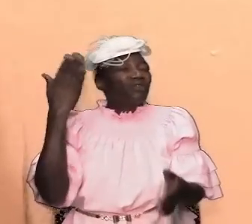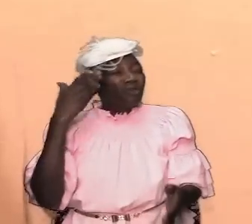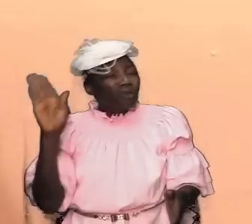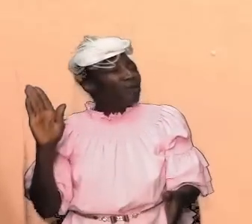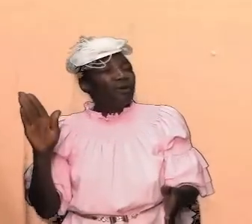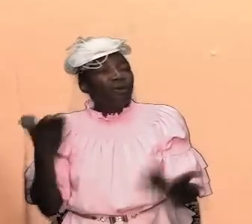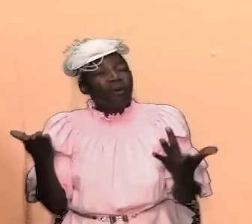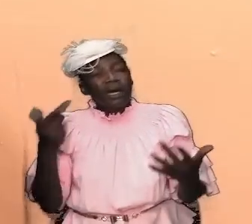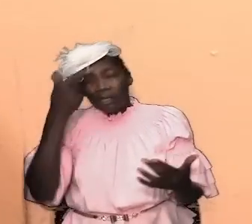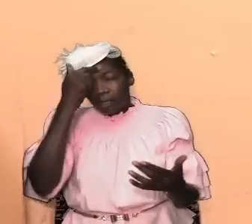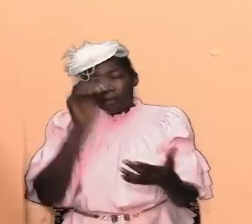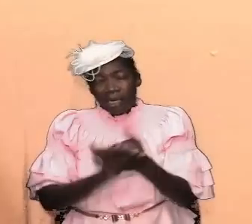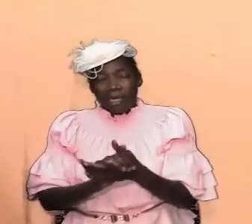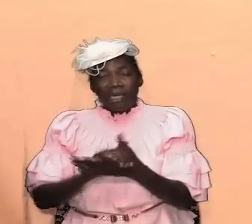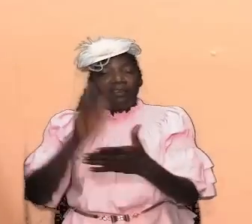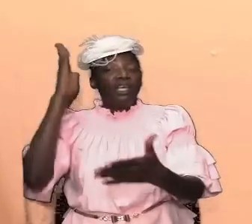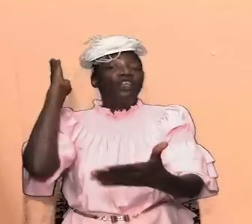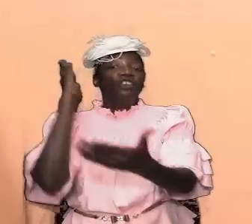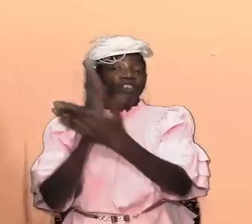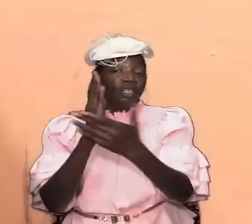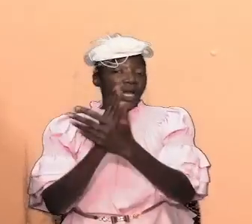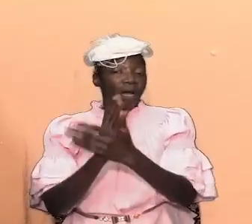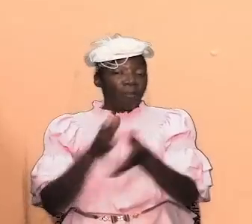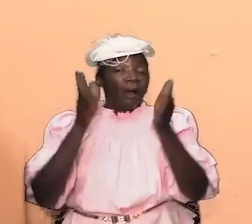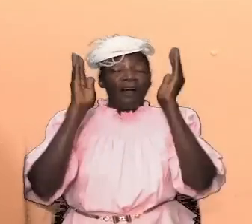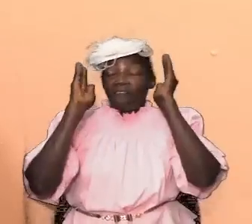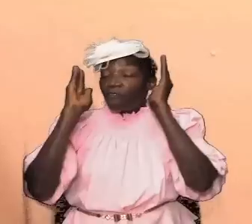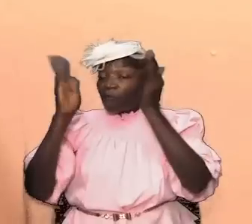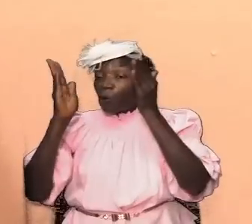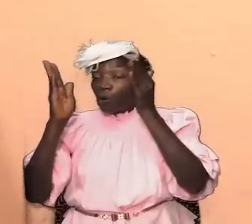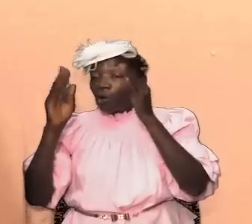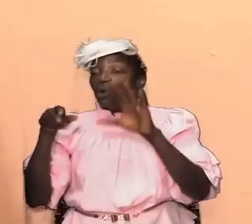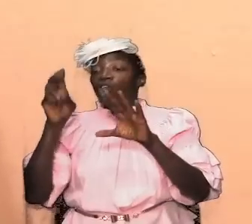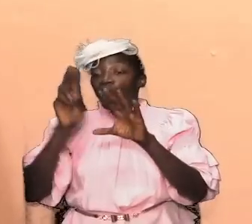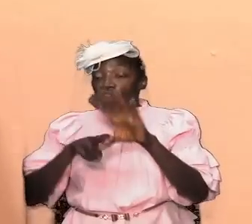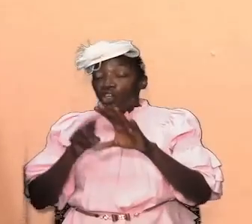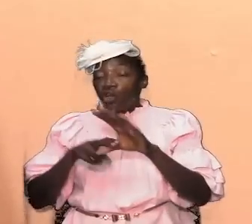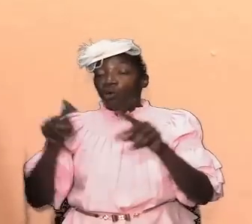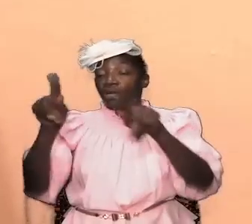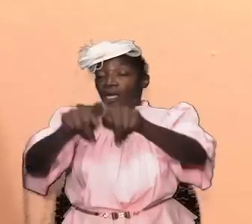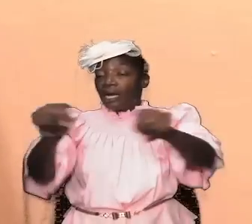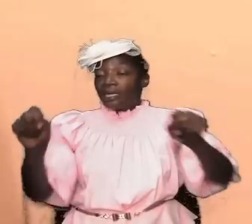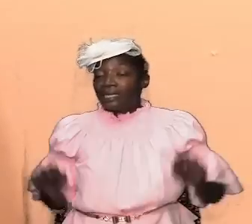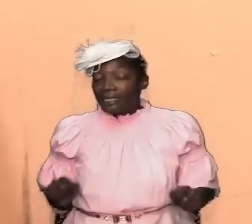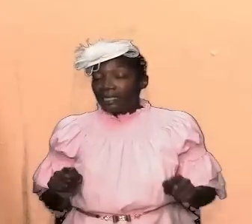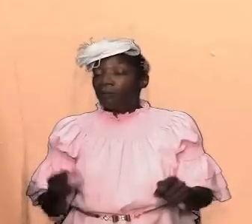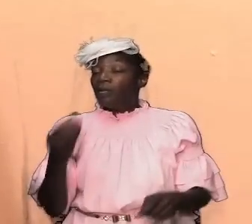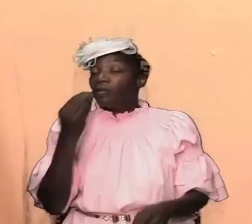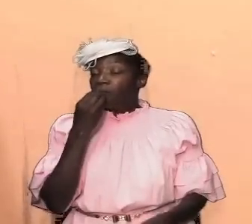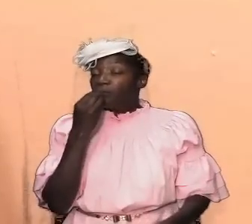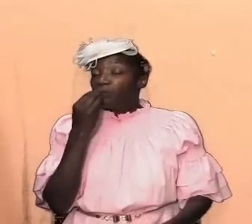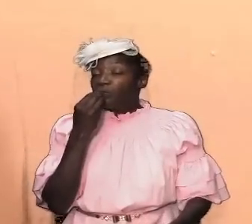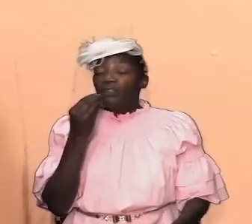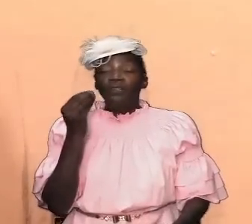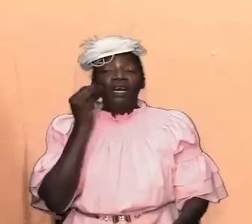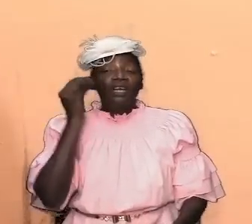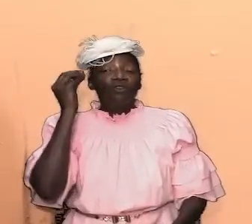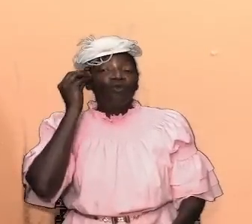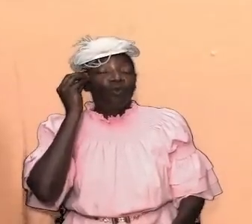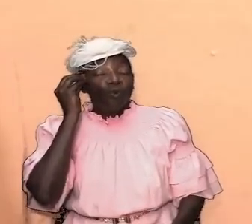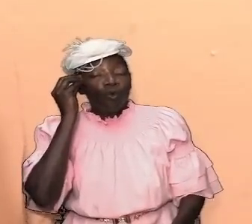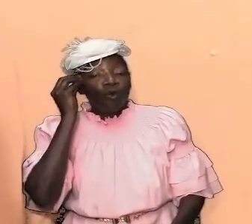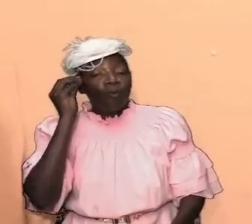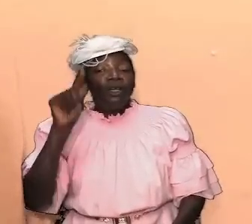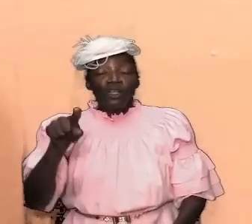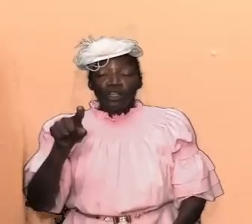settle down focus sit down at the table and eat at your home so that you can